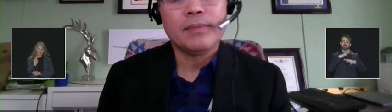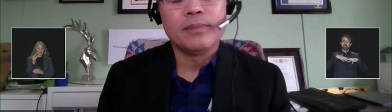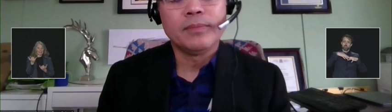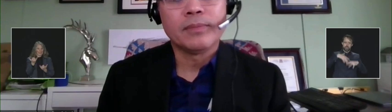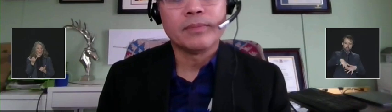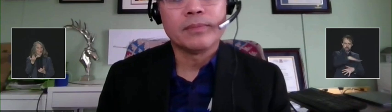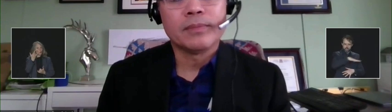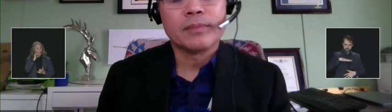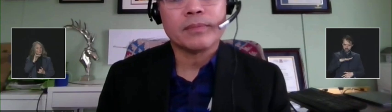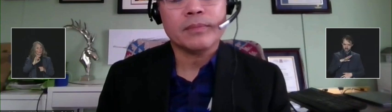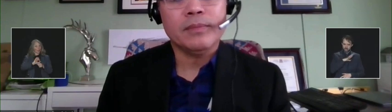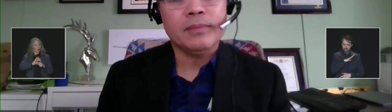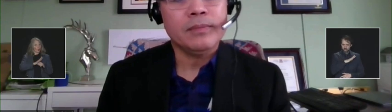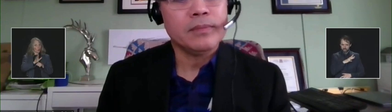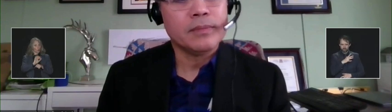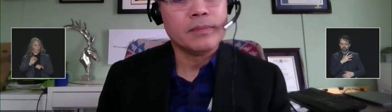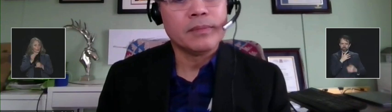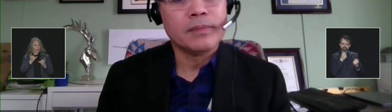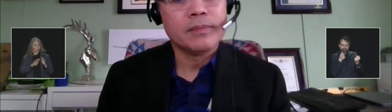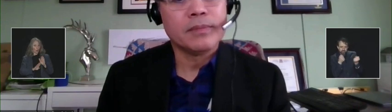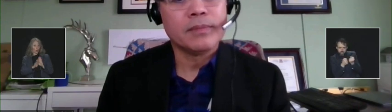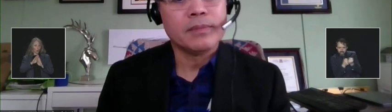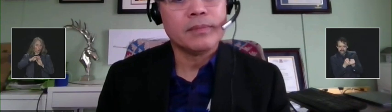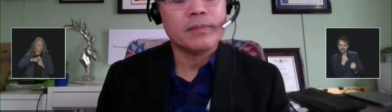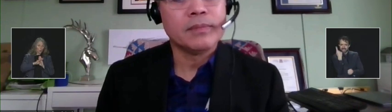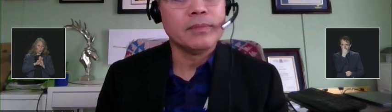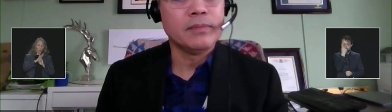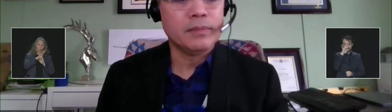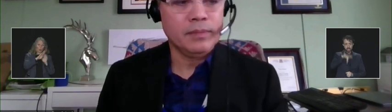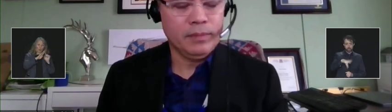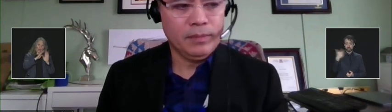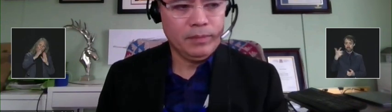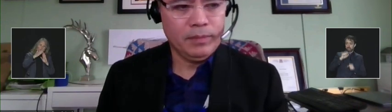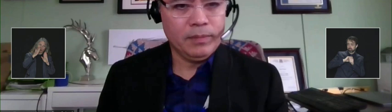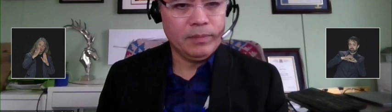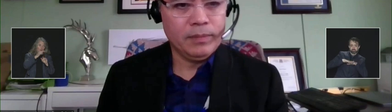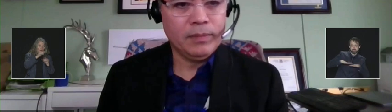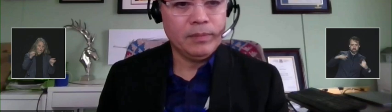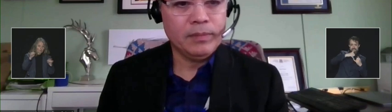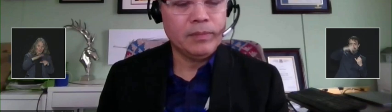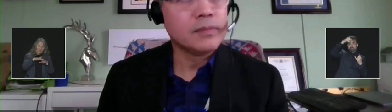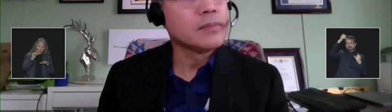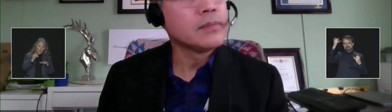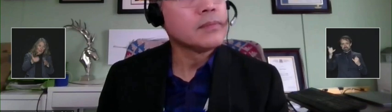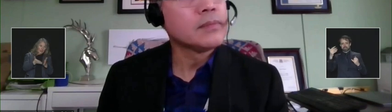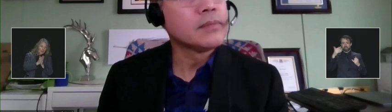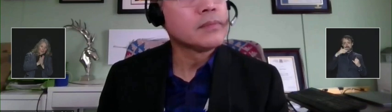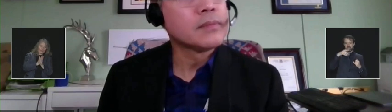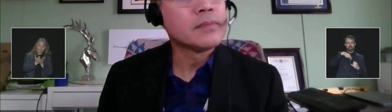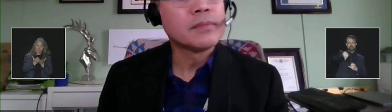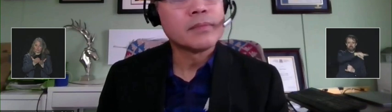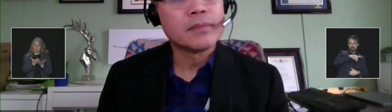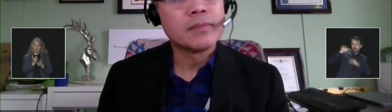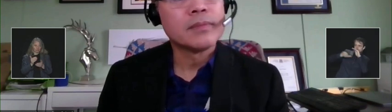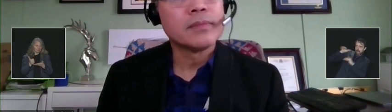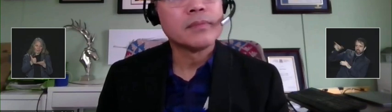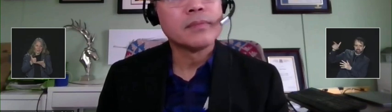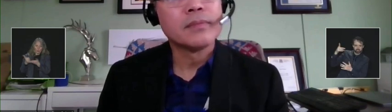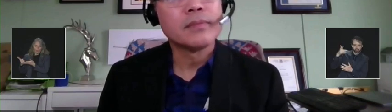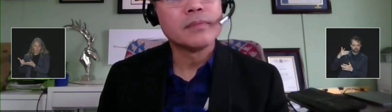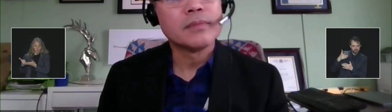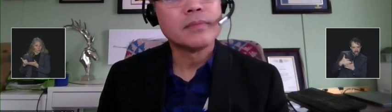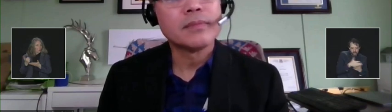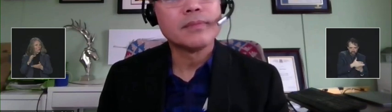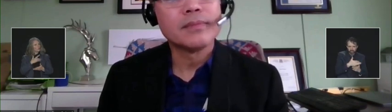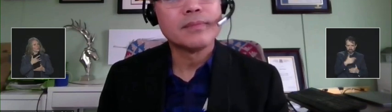peak. Is anyone still requesting help and are you sort of marshalling any support in anticipation of sort of the downward edge of